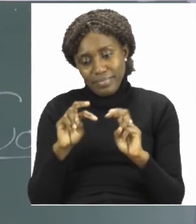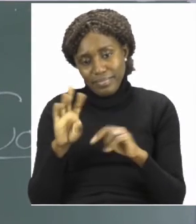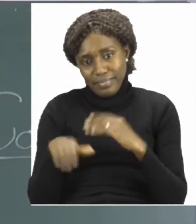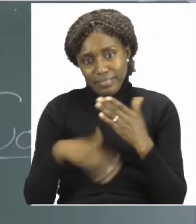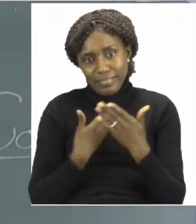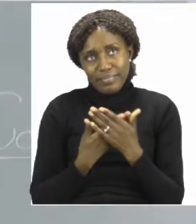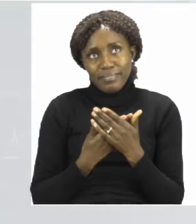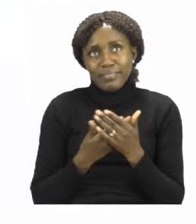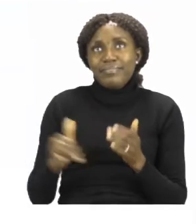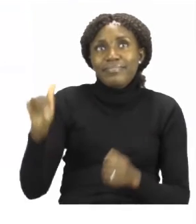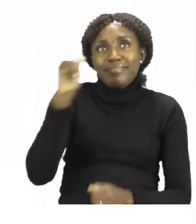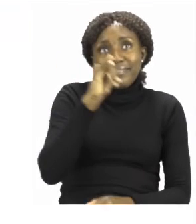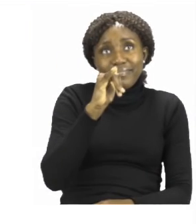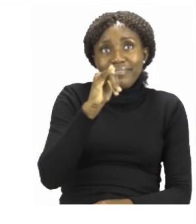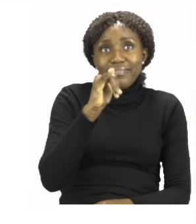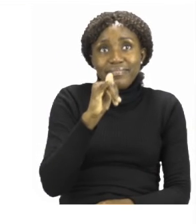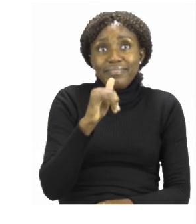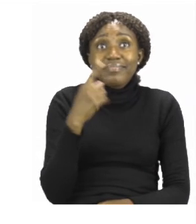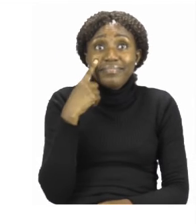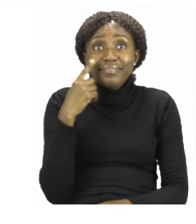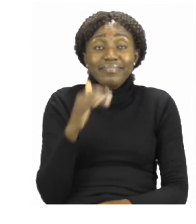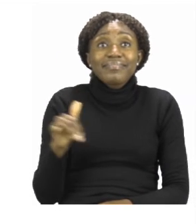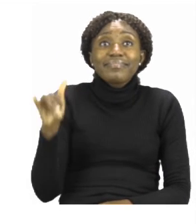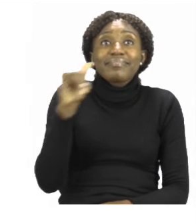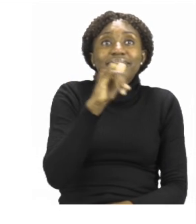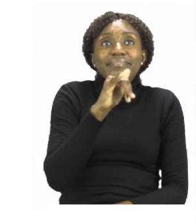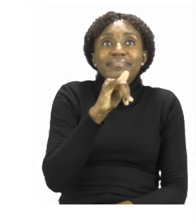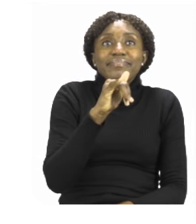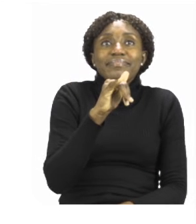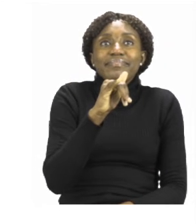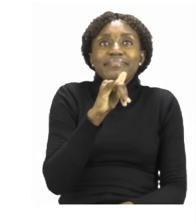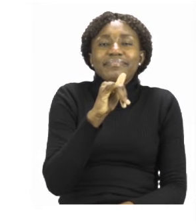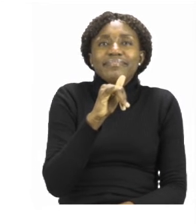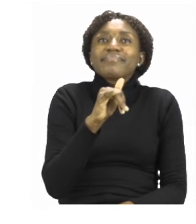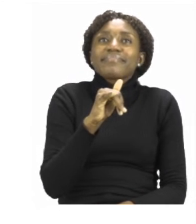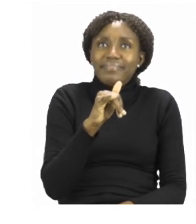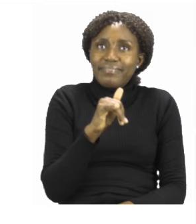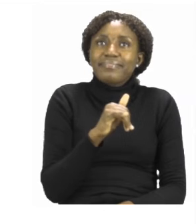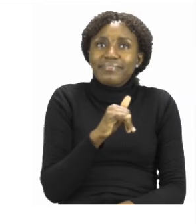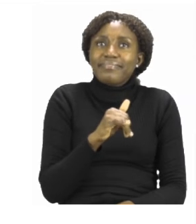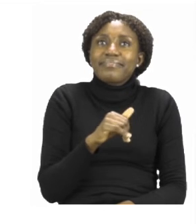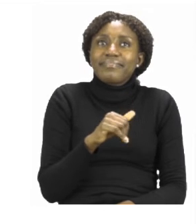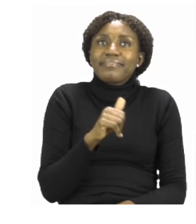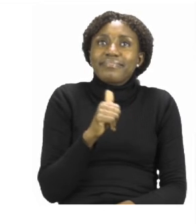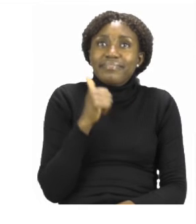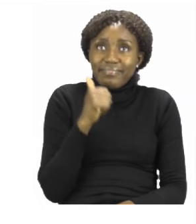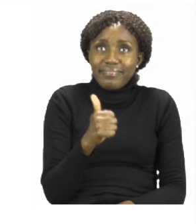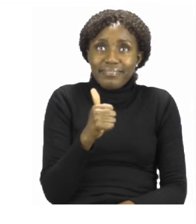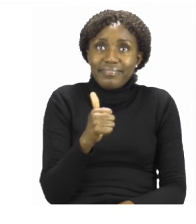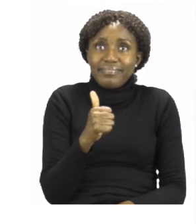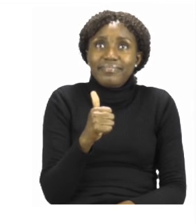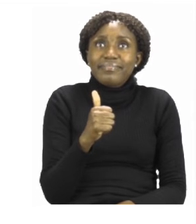aeroplane. Can you find the picture of the aeroplane? Once you found the